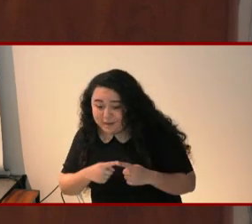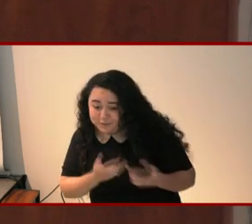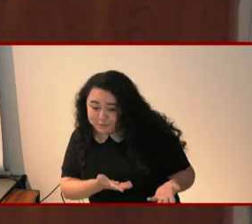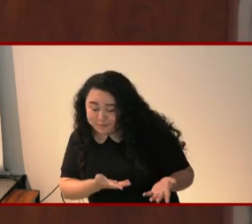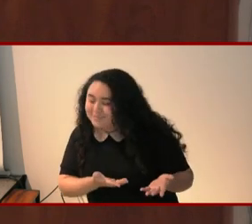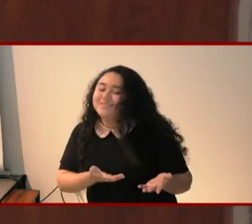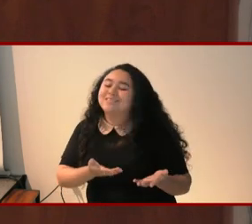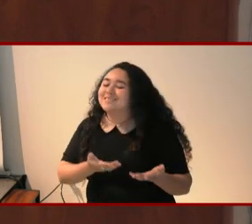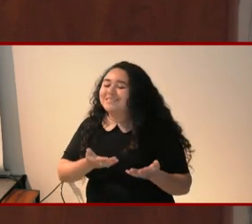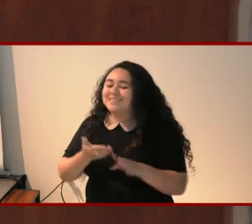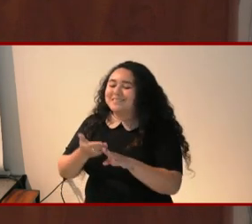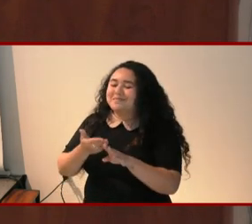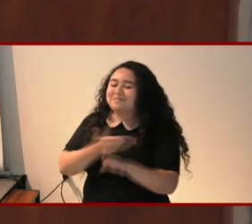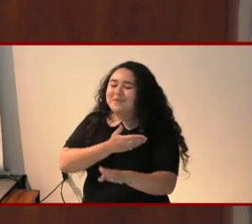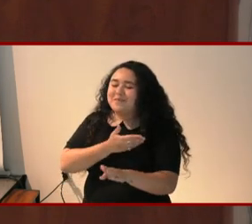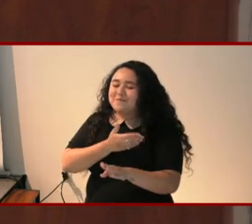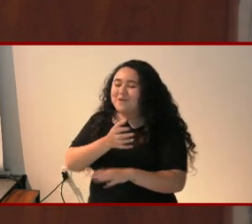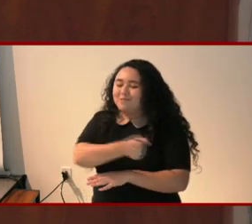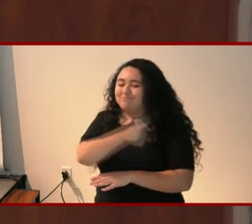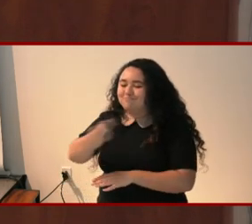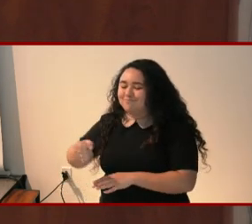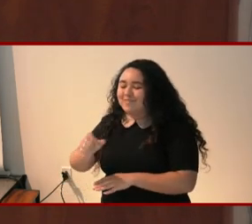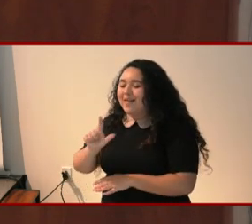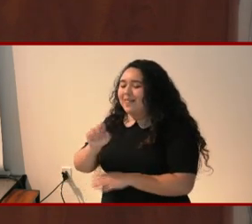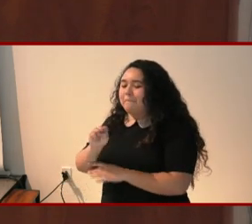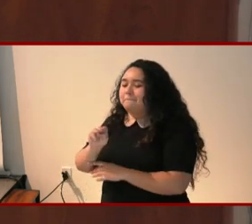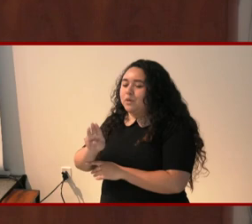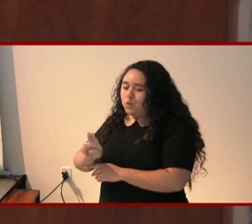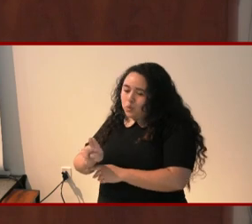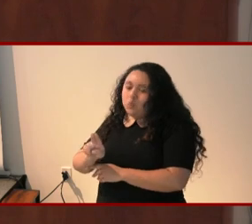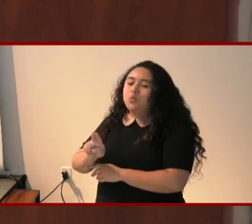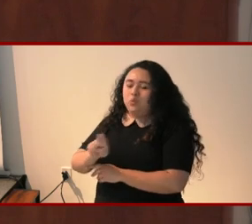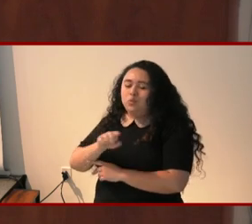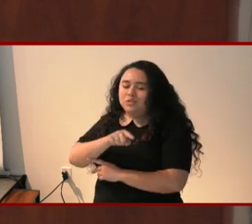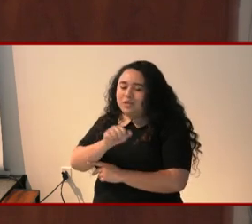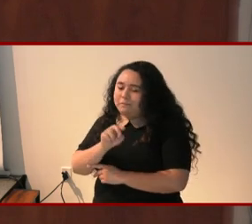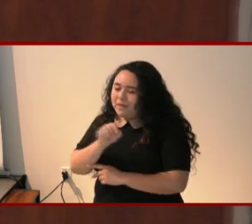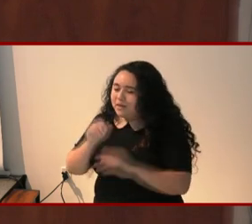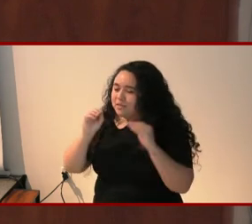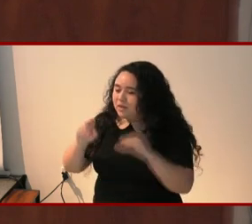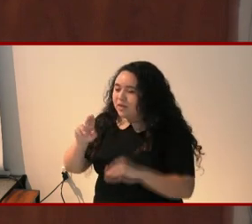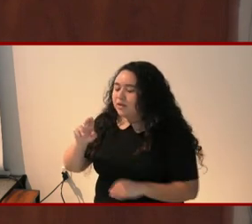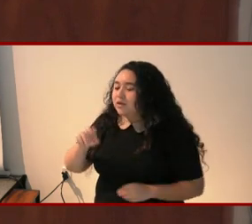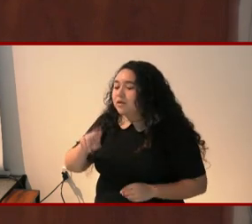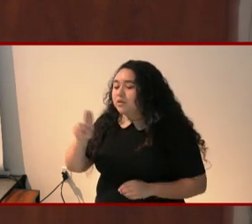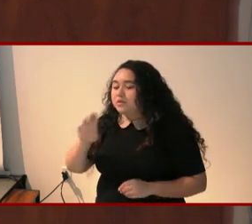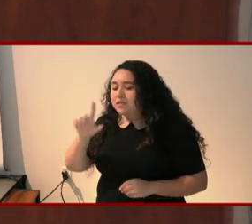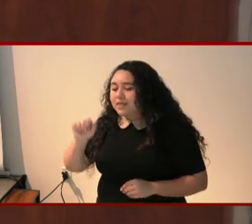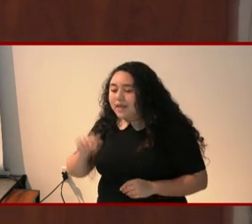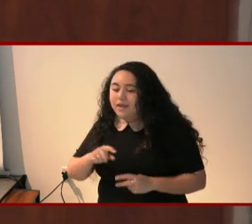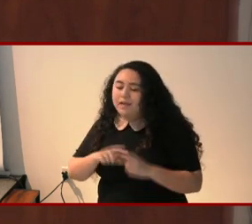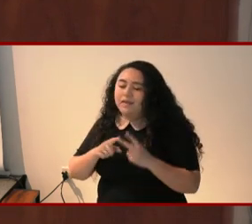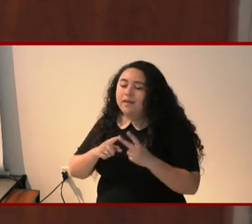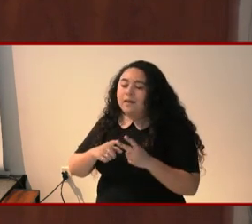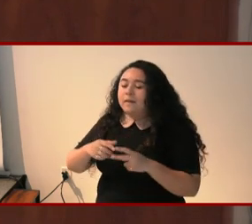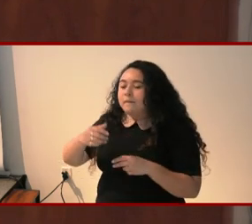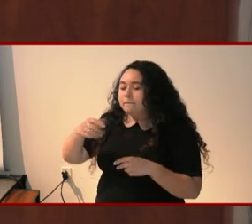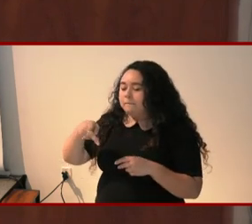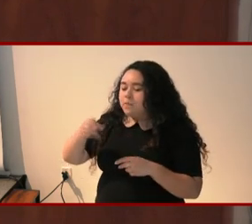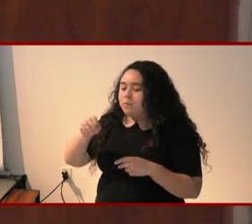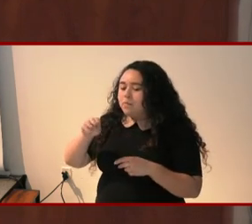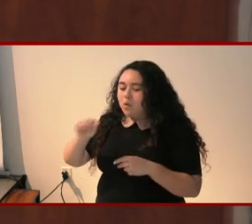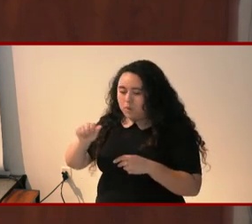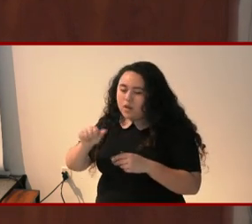Prior to her appointment at LMU, Amanda taught at UCLA and Pomona College. And this is super